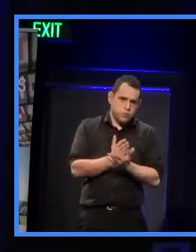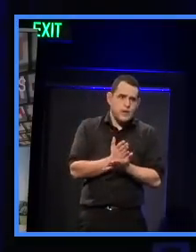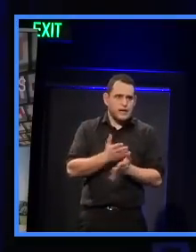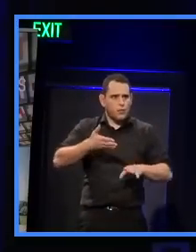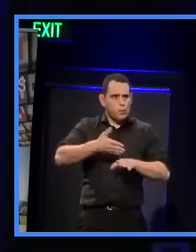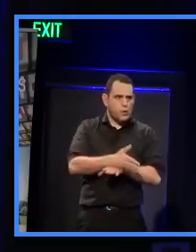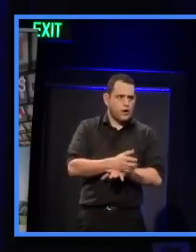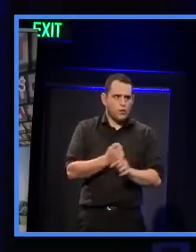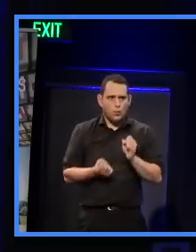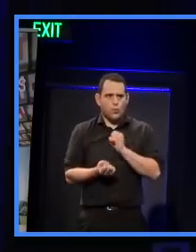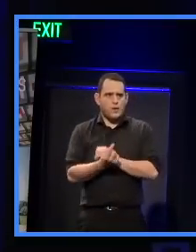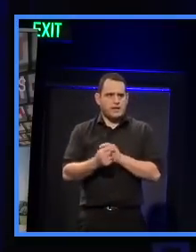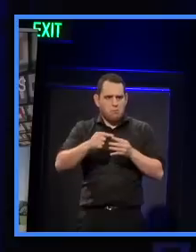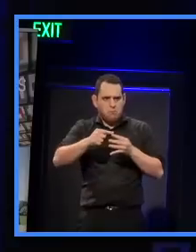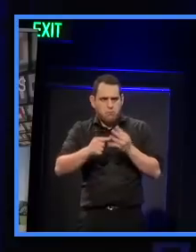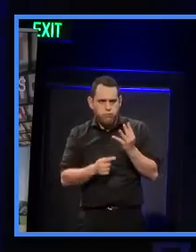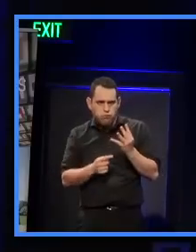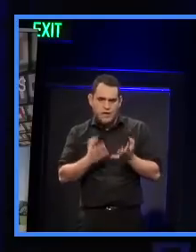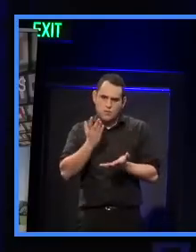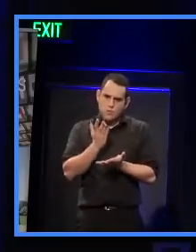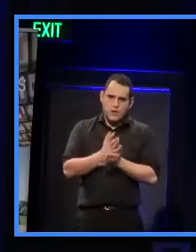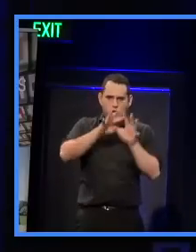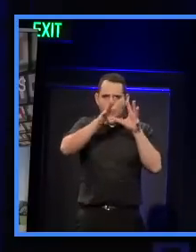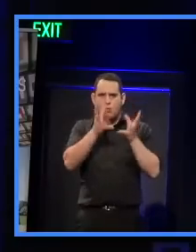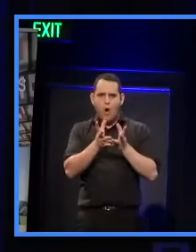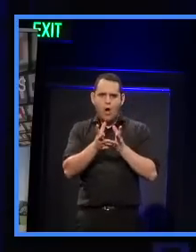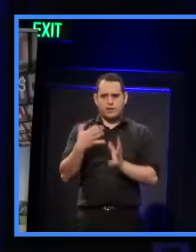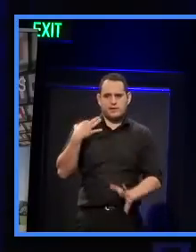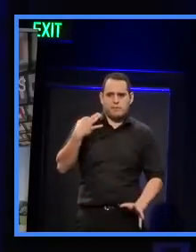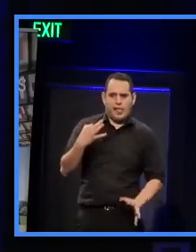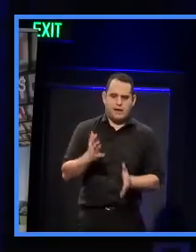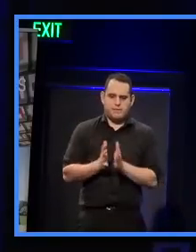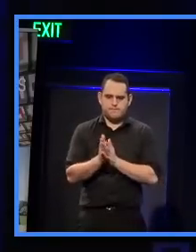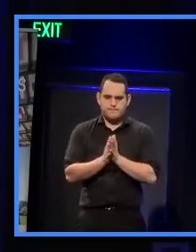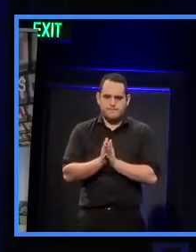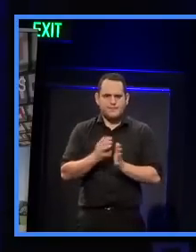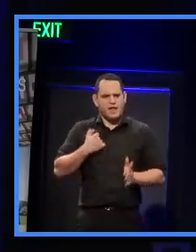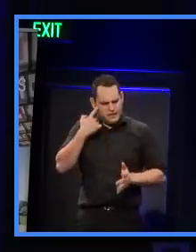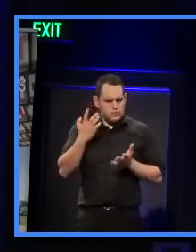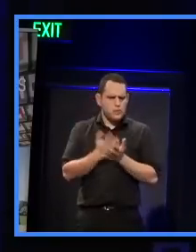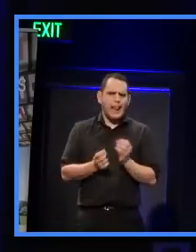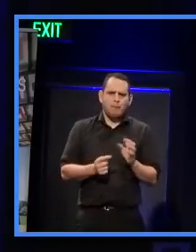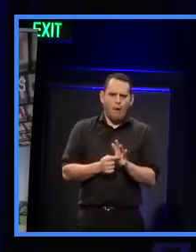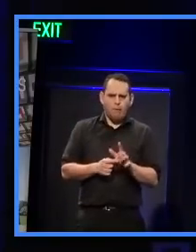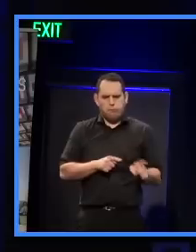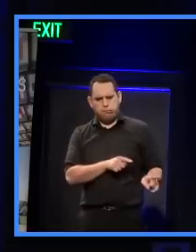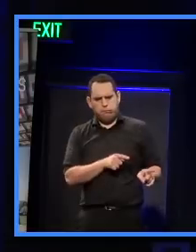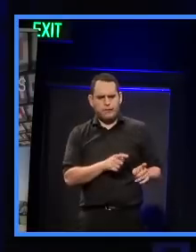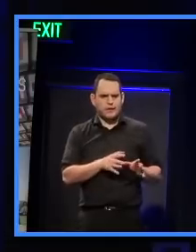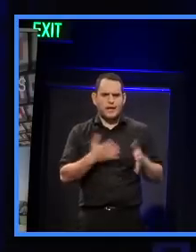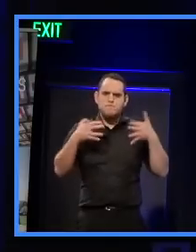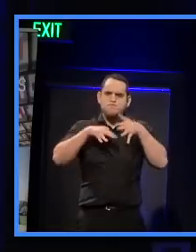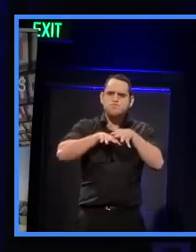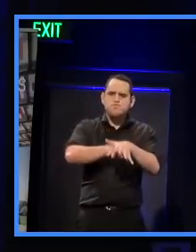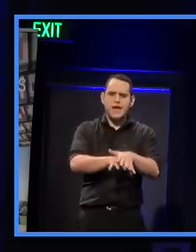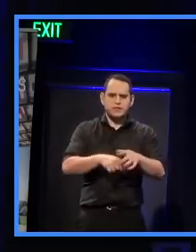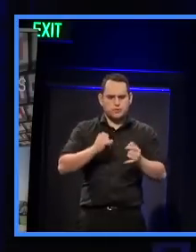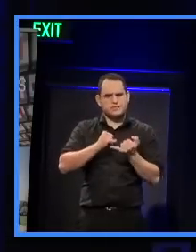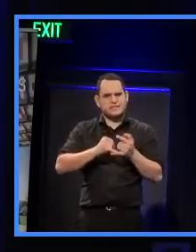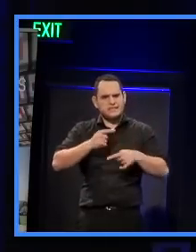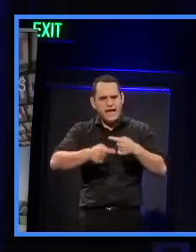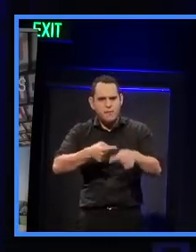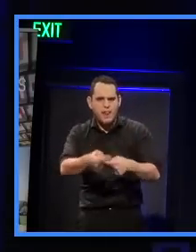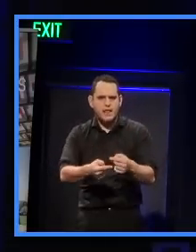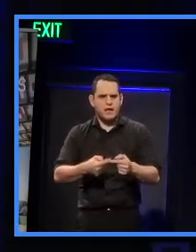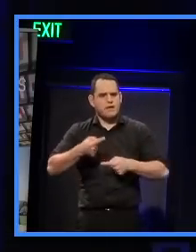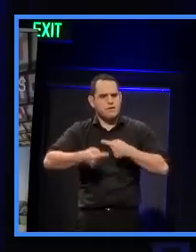and the sort of thoughts into reality. And I think that's one of the key things about this, you know, really starting to mainstream sustainability in our everyday